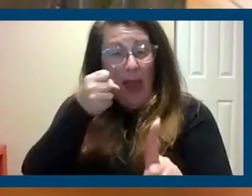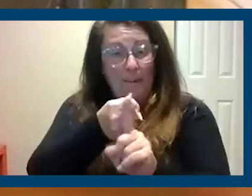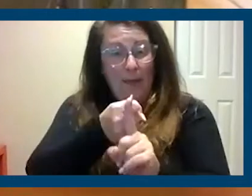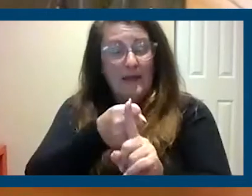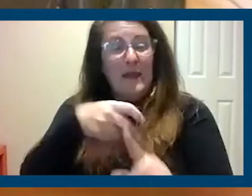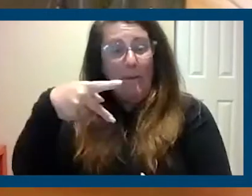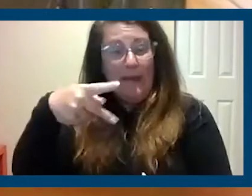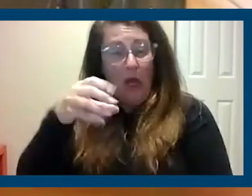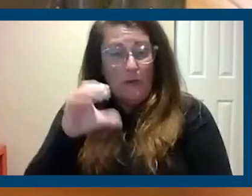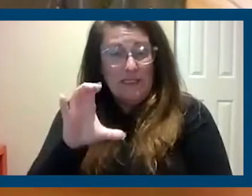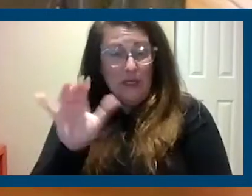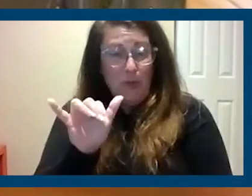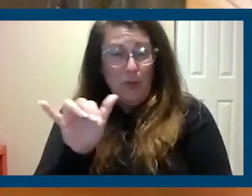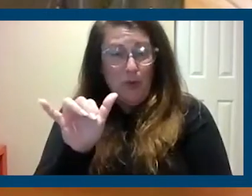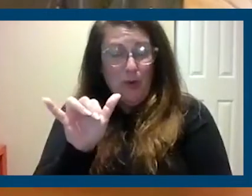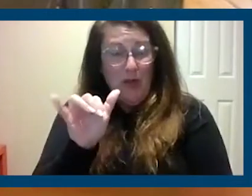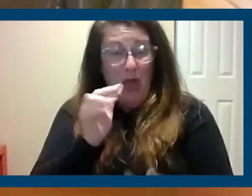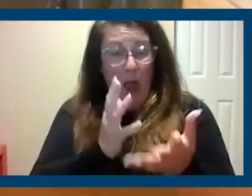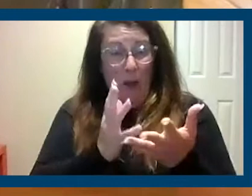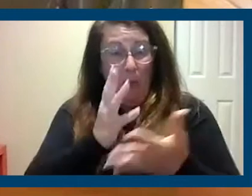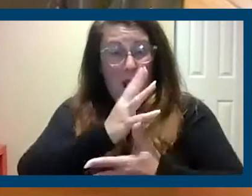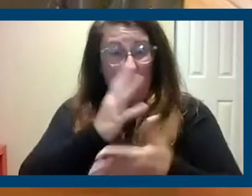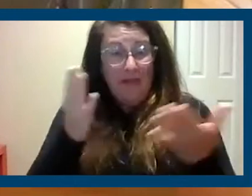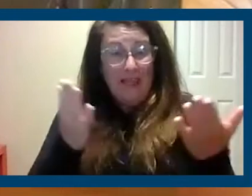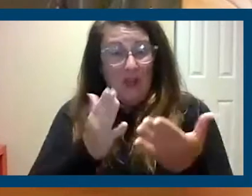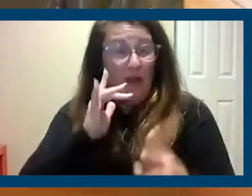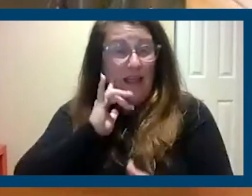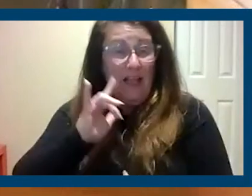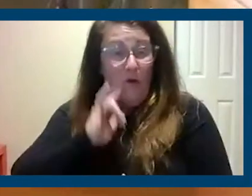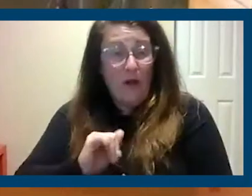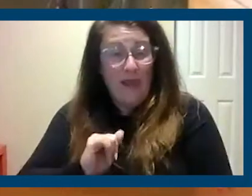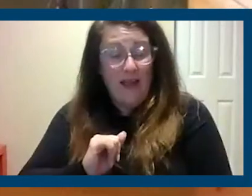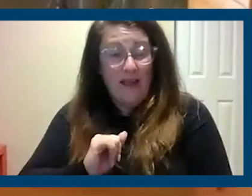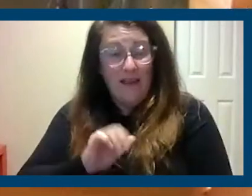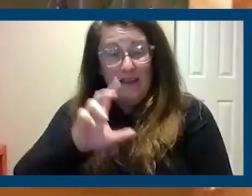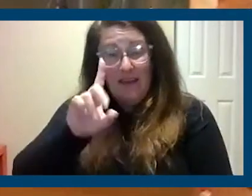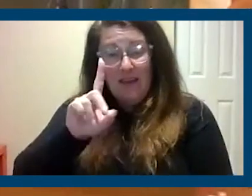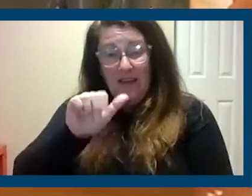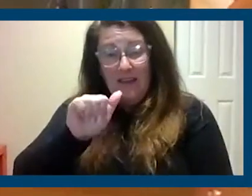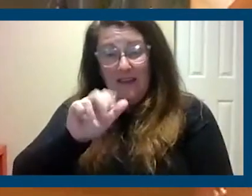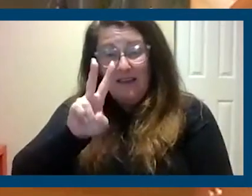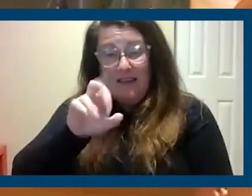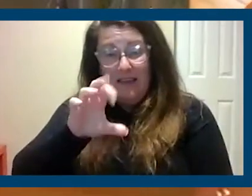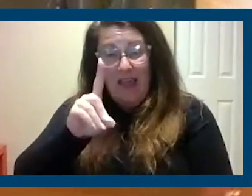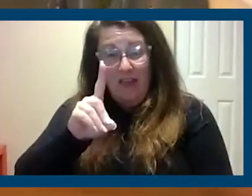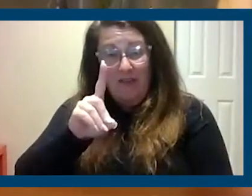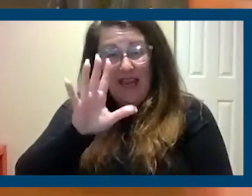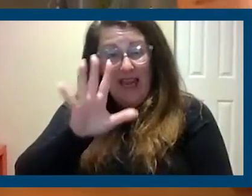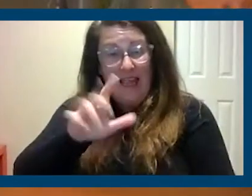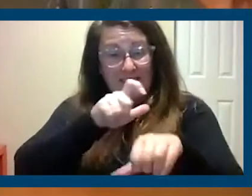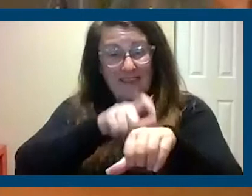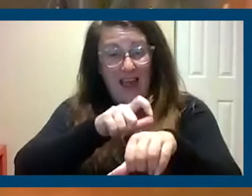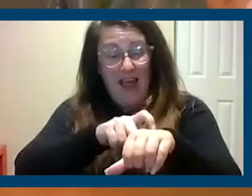of color, primarily in the state of California. And that's when David Roberti was termed out. So